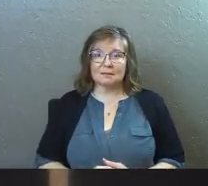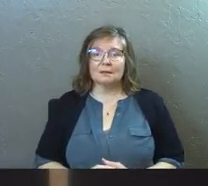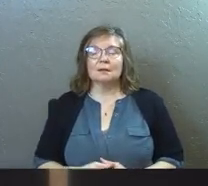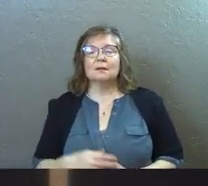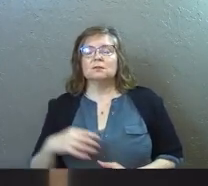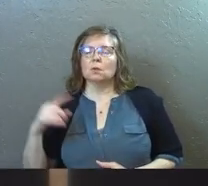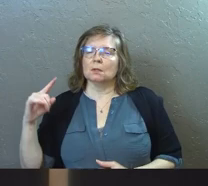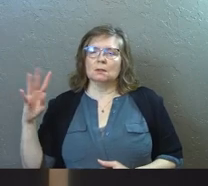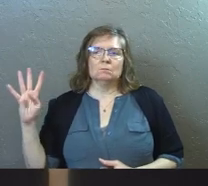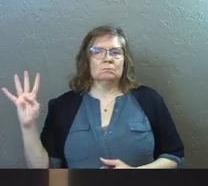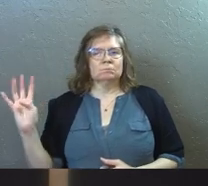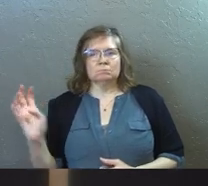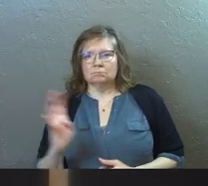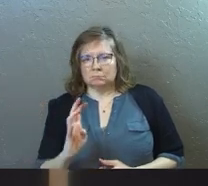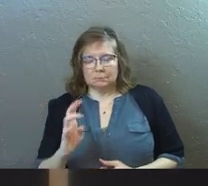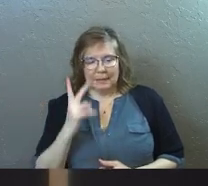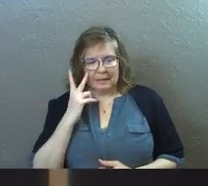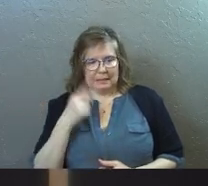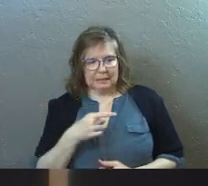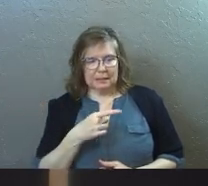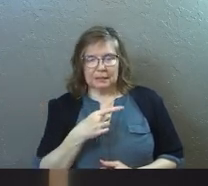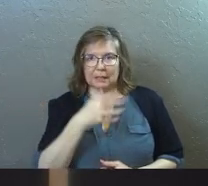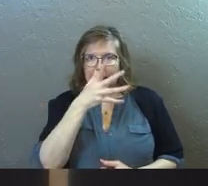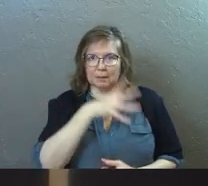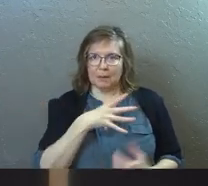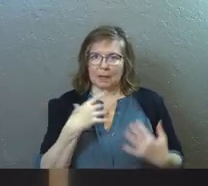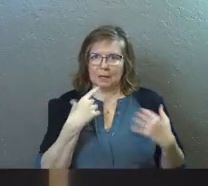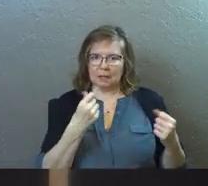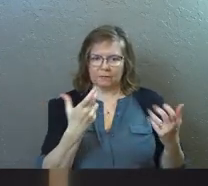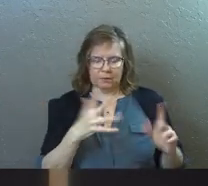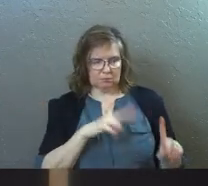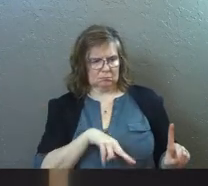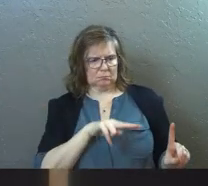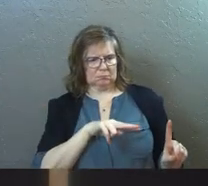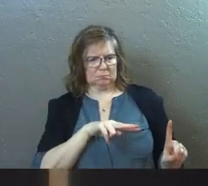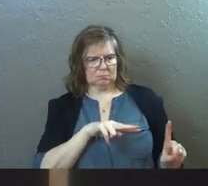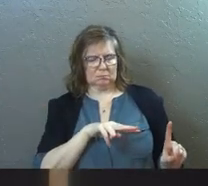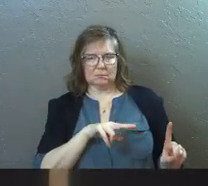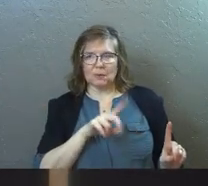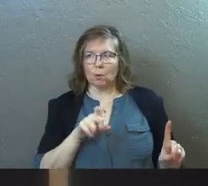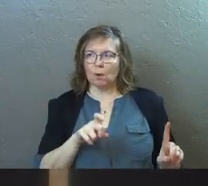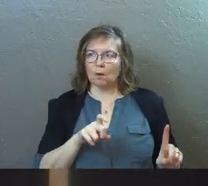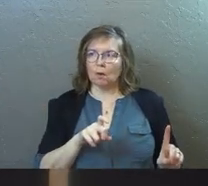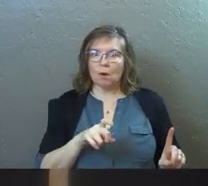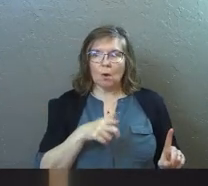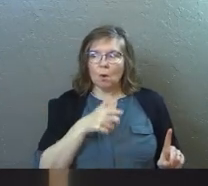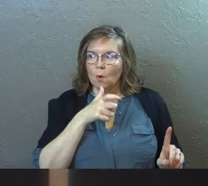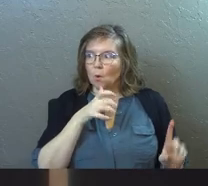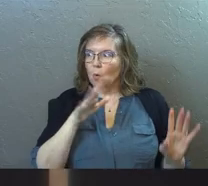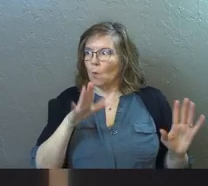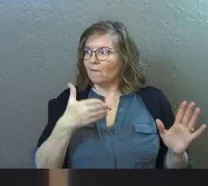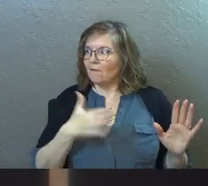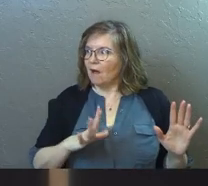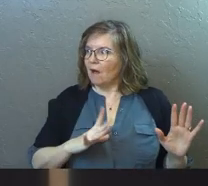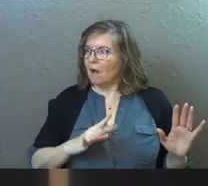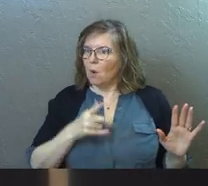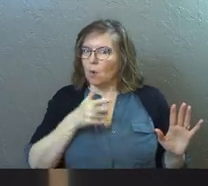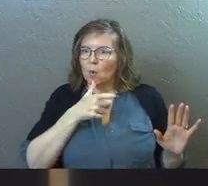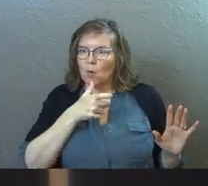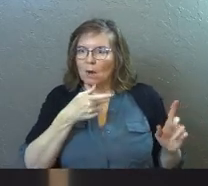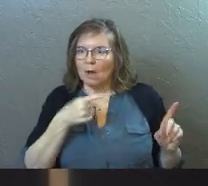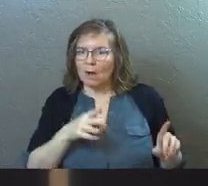And so they come along and they see that he's been healed. And their question is not like, who did this wonderful thing?